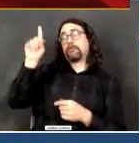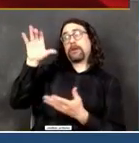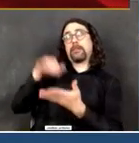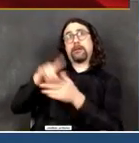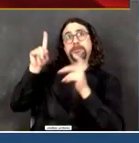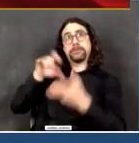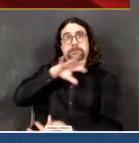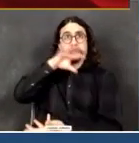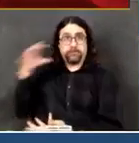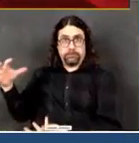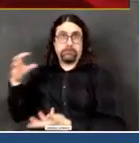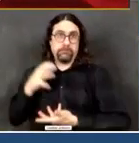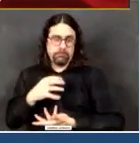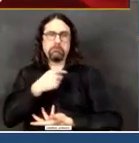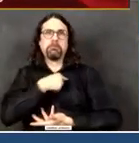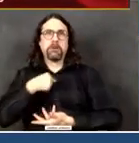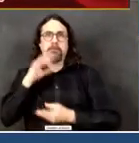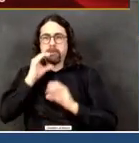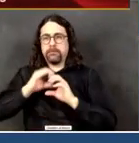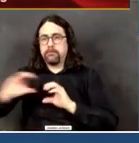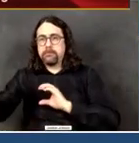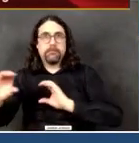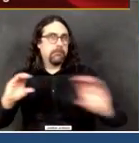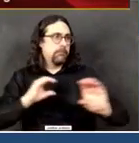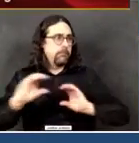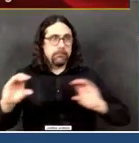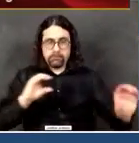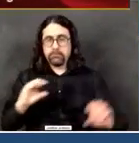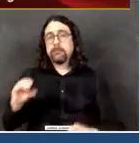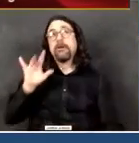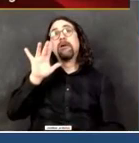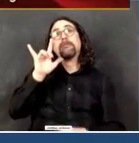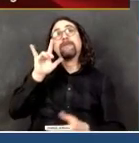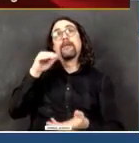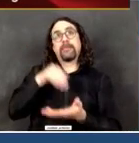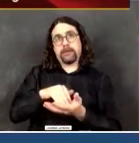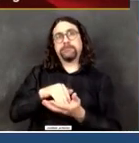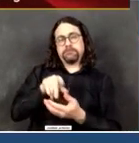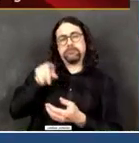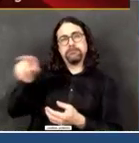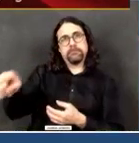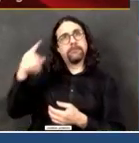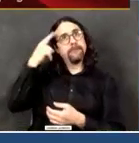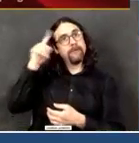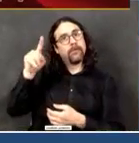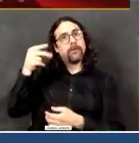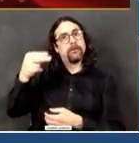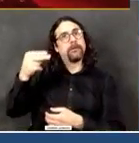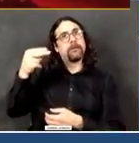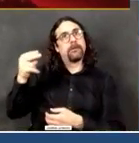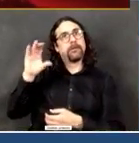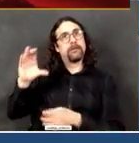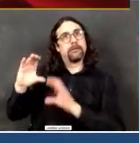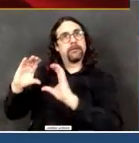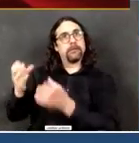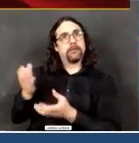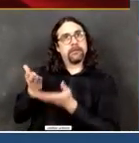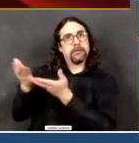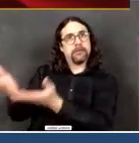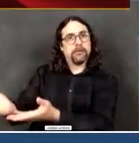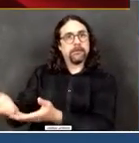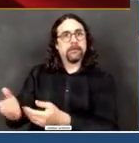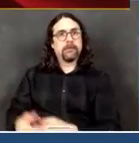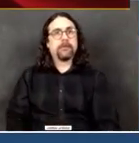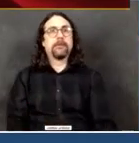have just described. And we need to get these test kits in this week. If we can get that done, then we can keep building out our testing